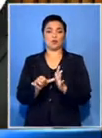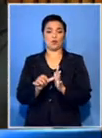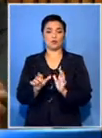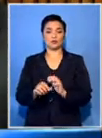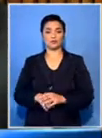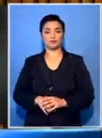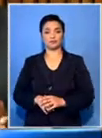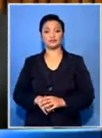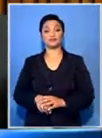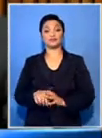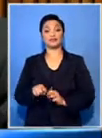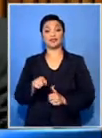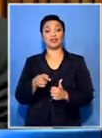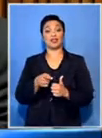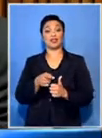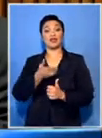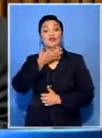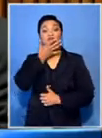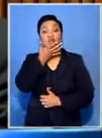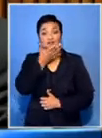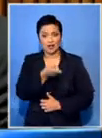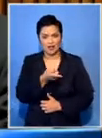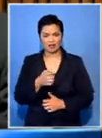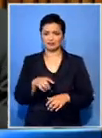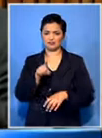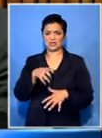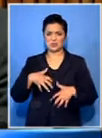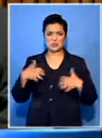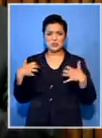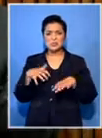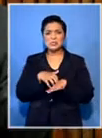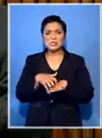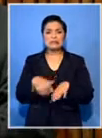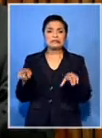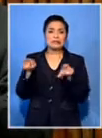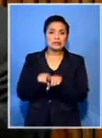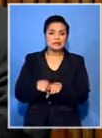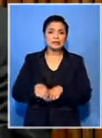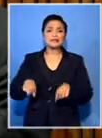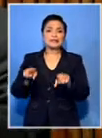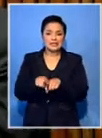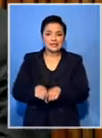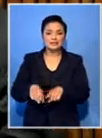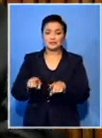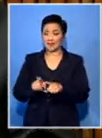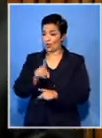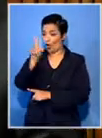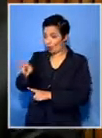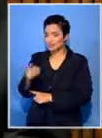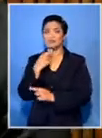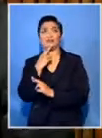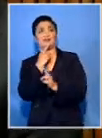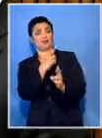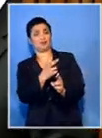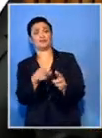in time, Redovan, accused number one, was getting irritated with the same answer that the victim was repeating to him.